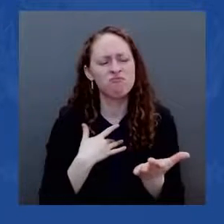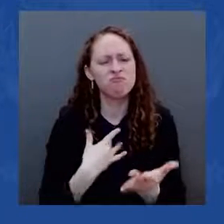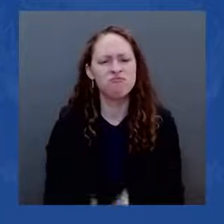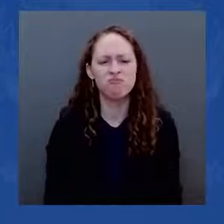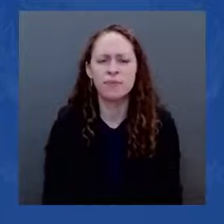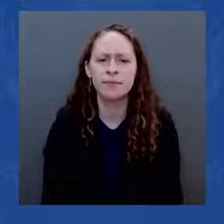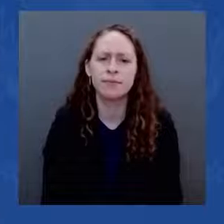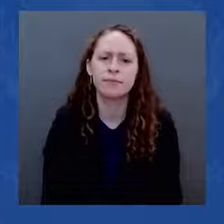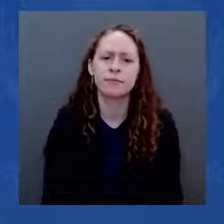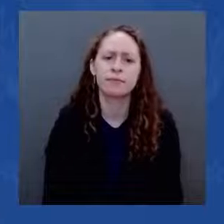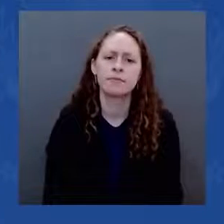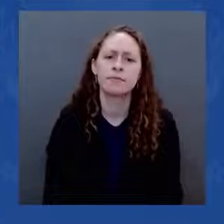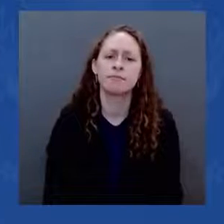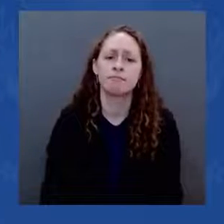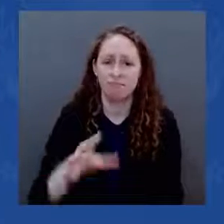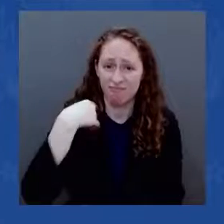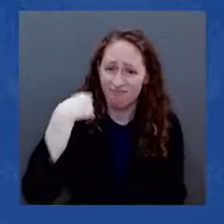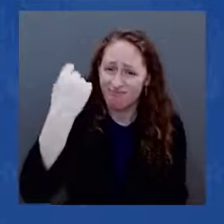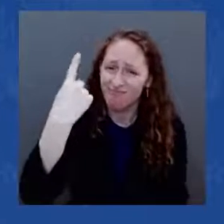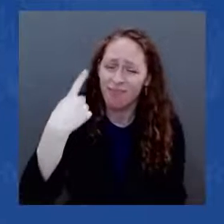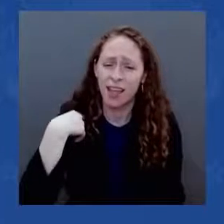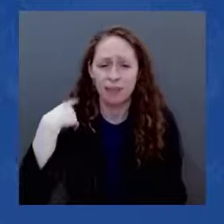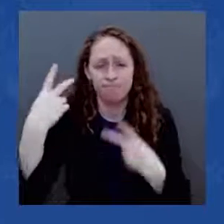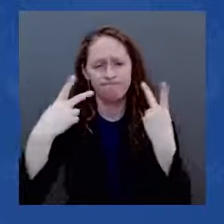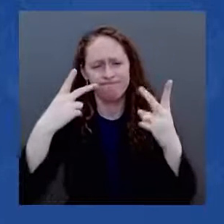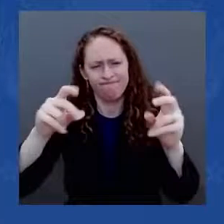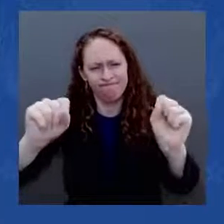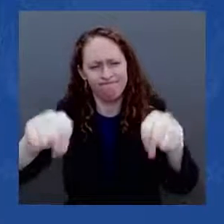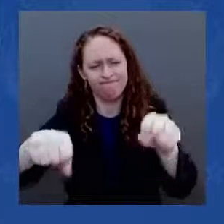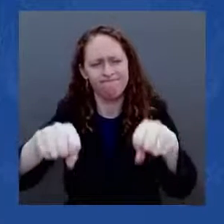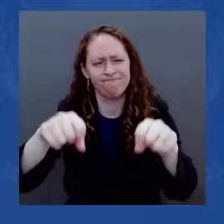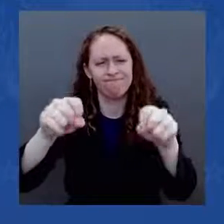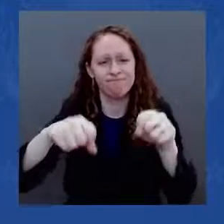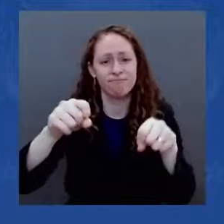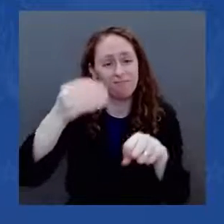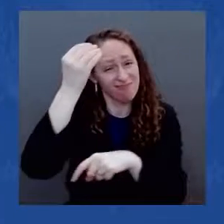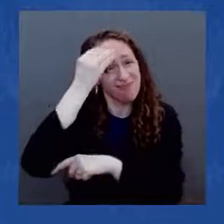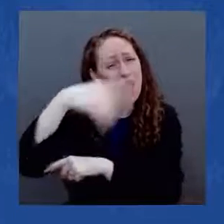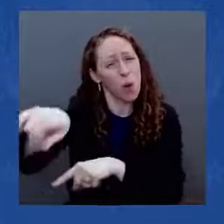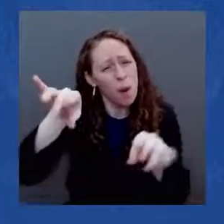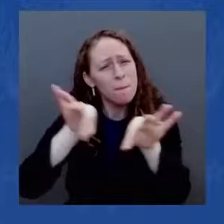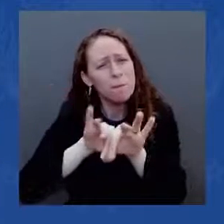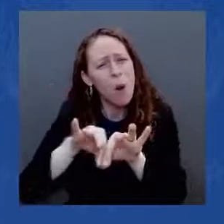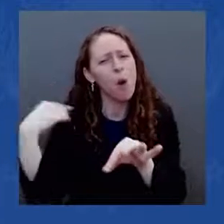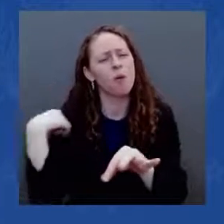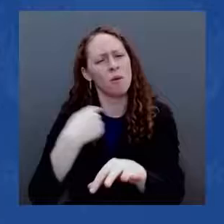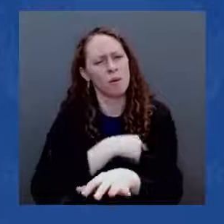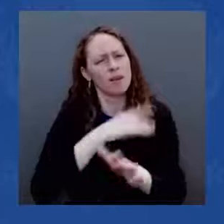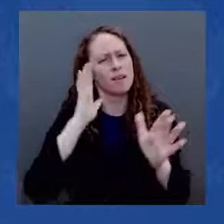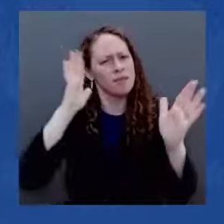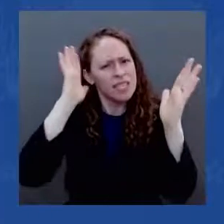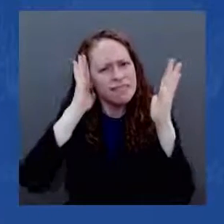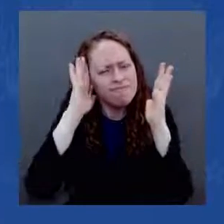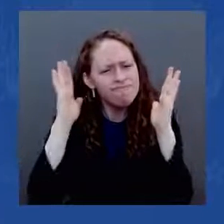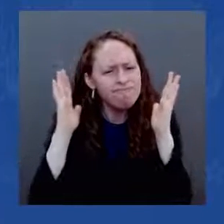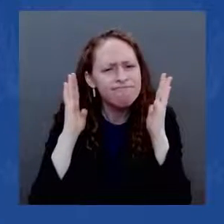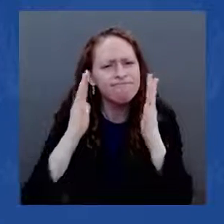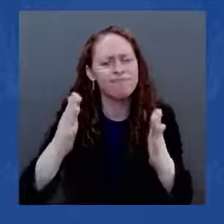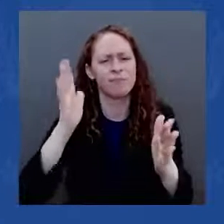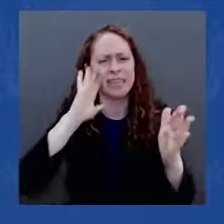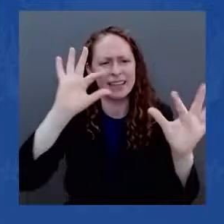And we are going to get it done. My infrastructure law includes a total of $40 billion in funding for bridge improvements.